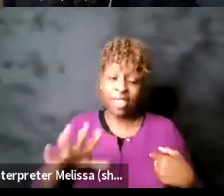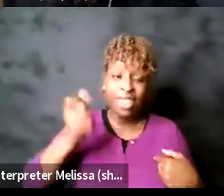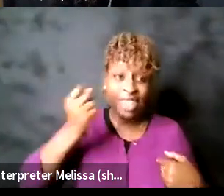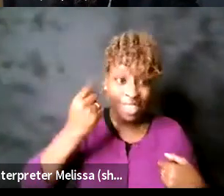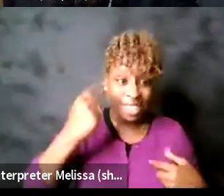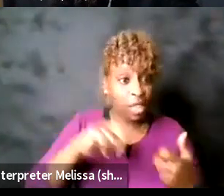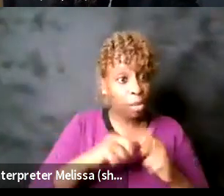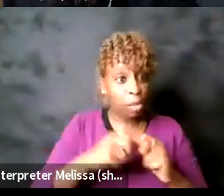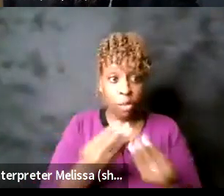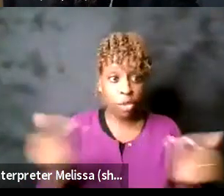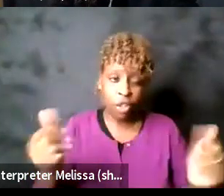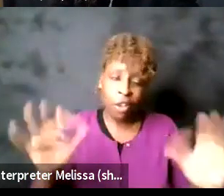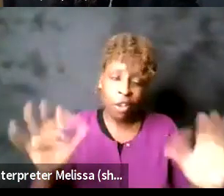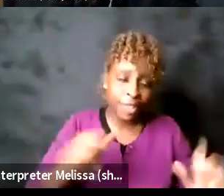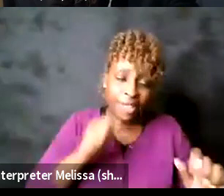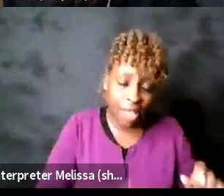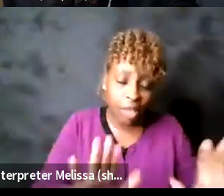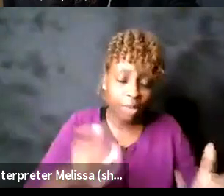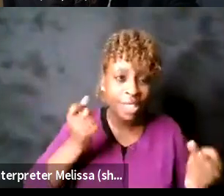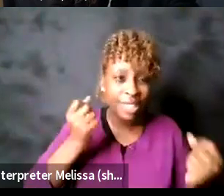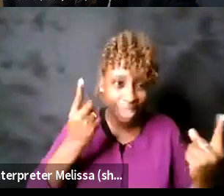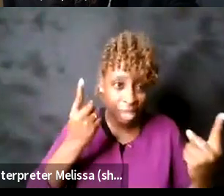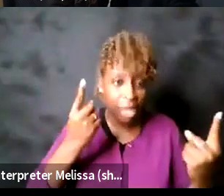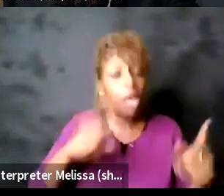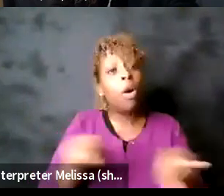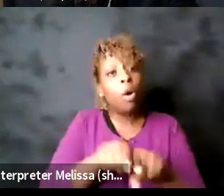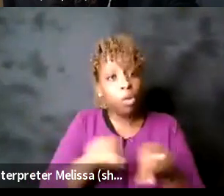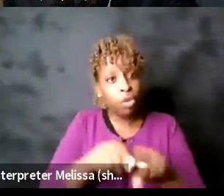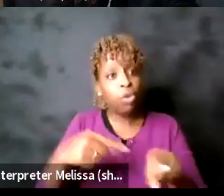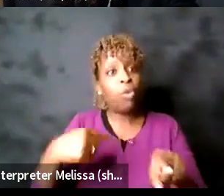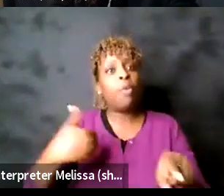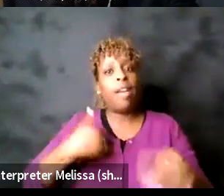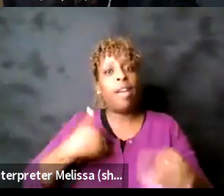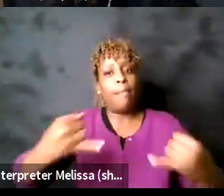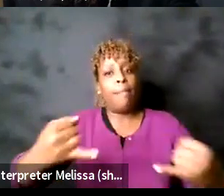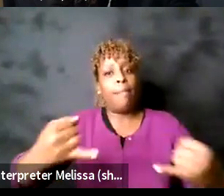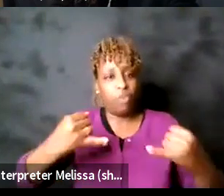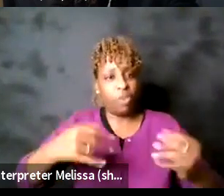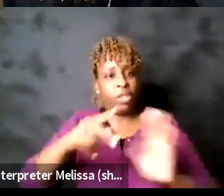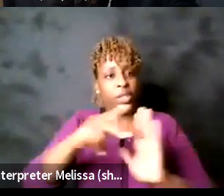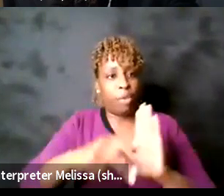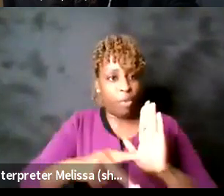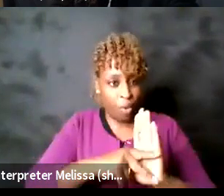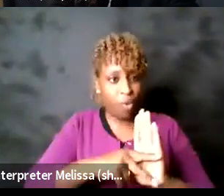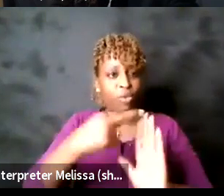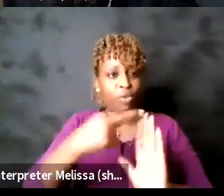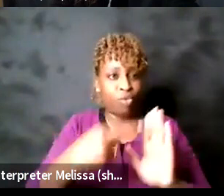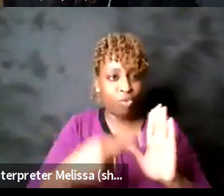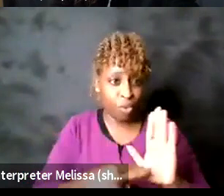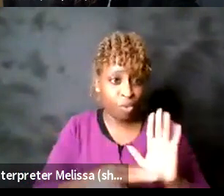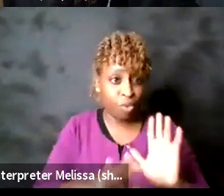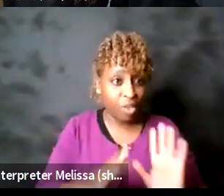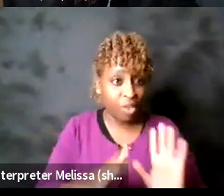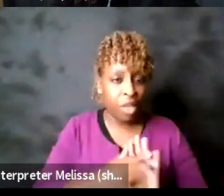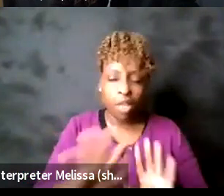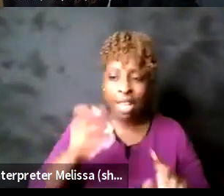but then we've got the boundaries and protocols uh we we don't exclude people for expressing themselves it